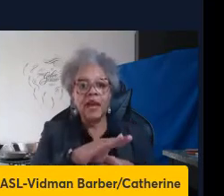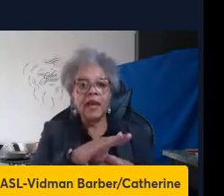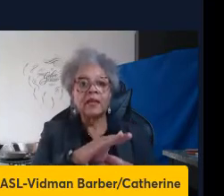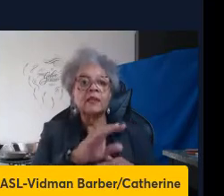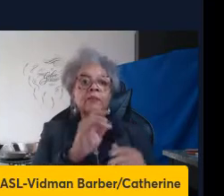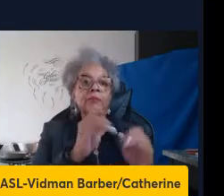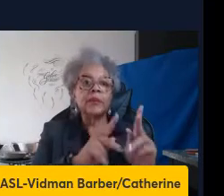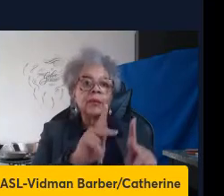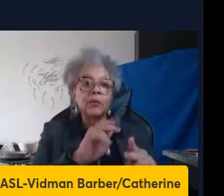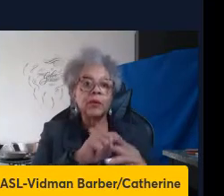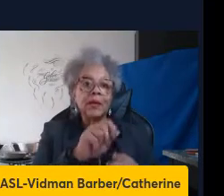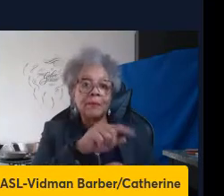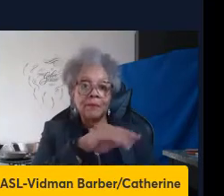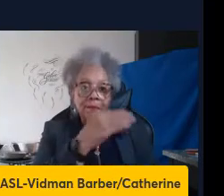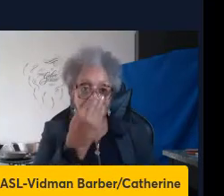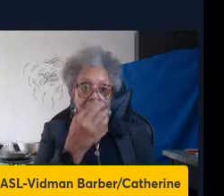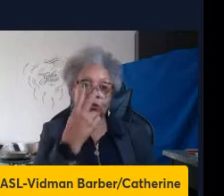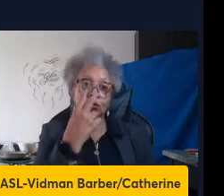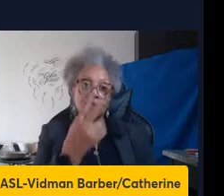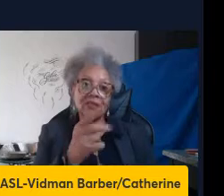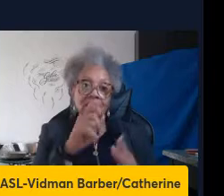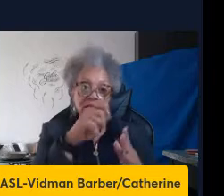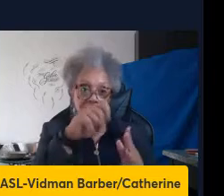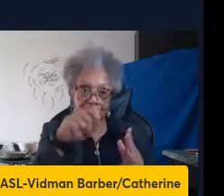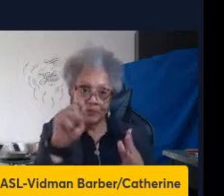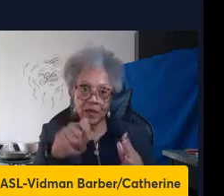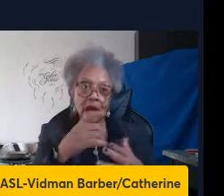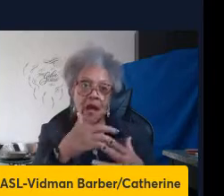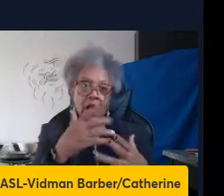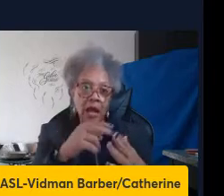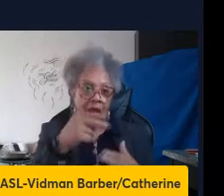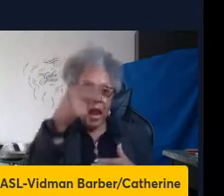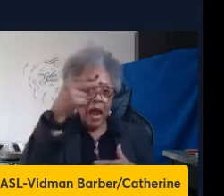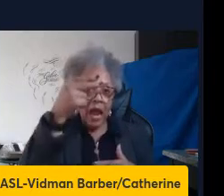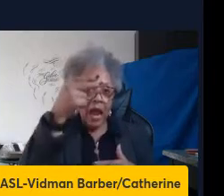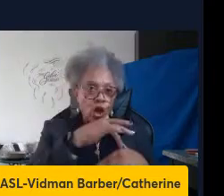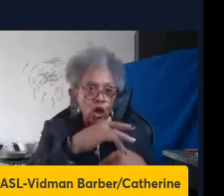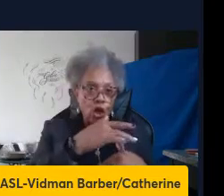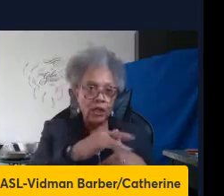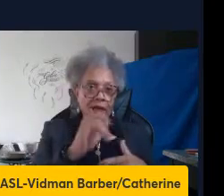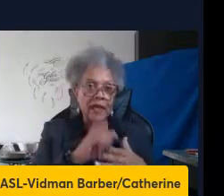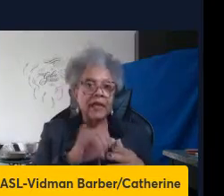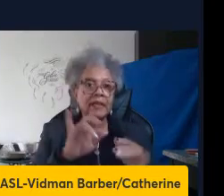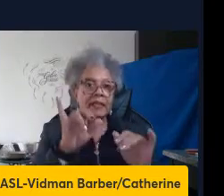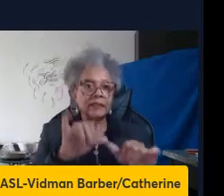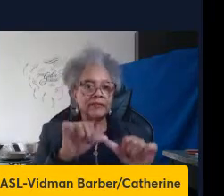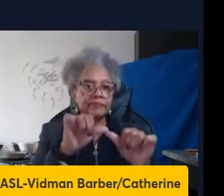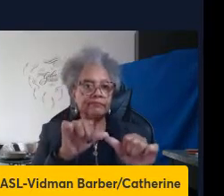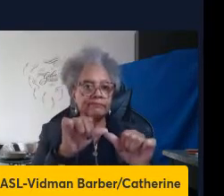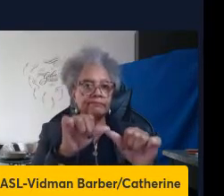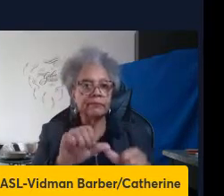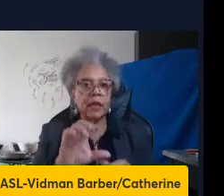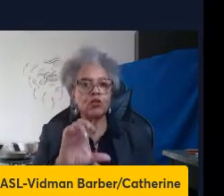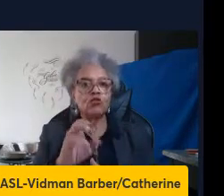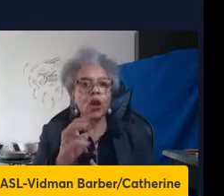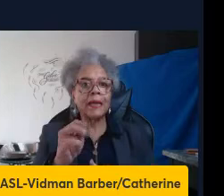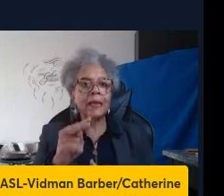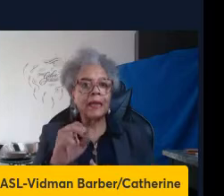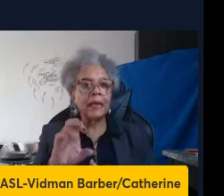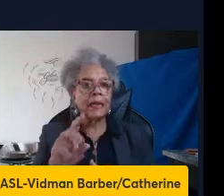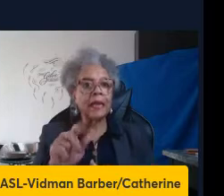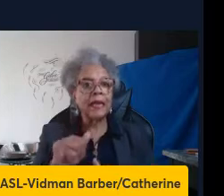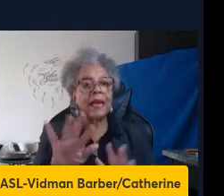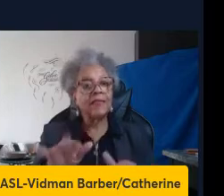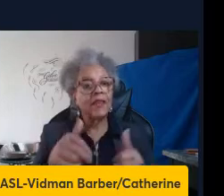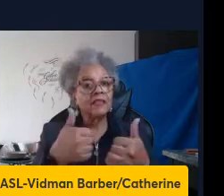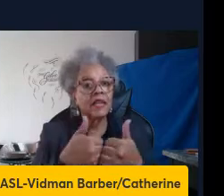So, you can see inflammatory markers are produced quite high and extensively early on. They're sustained chronically. And the challenge is, even